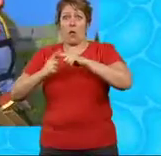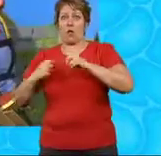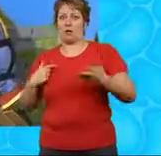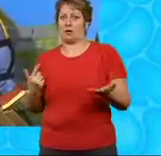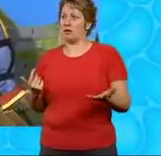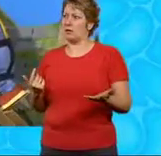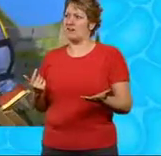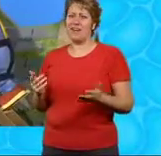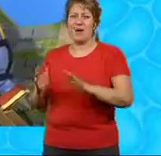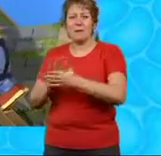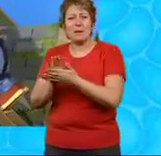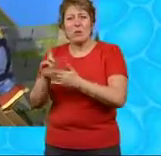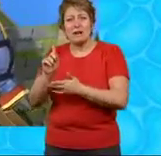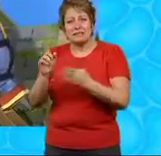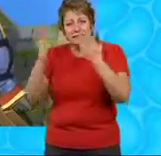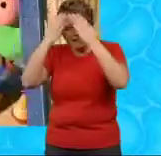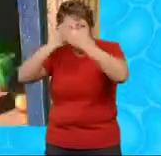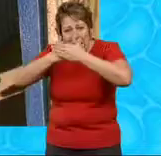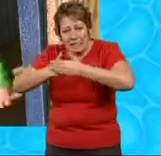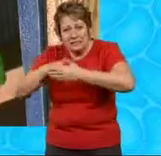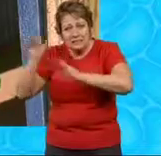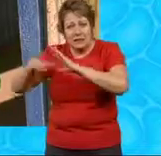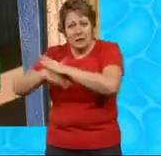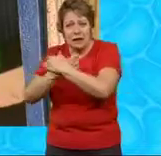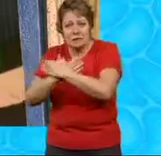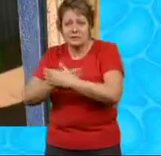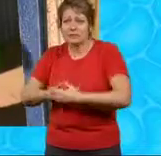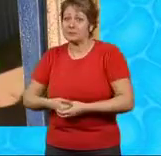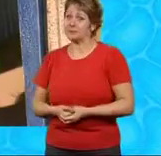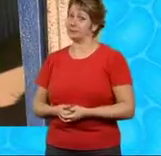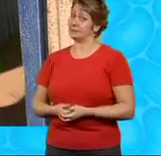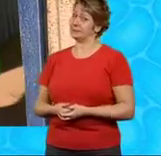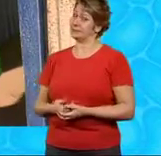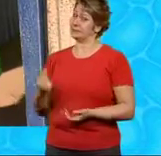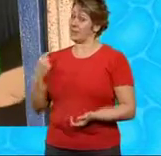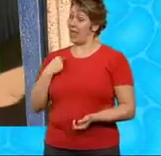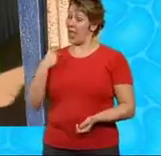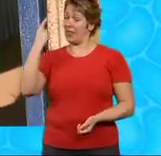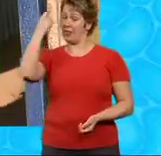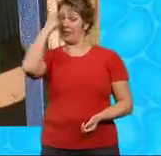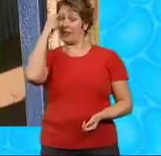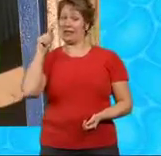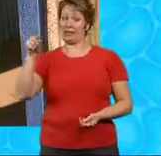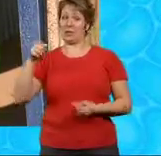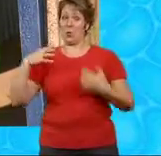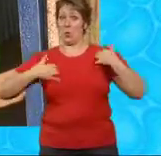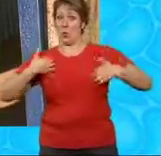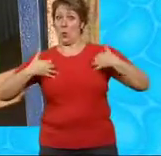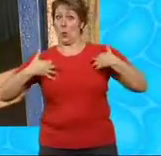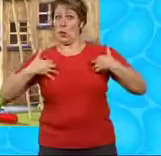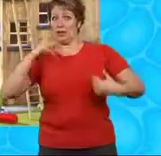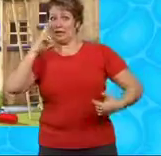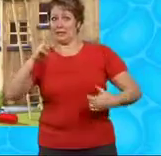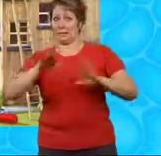They only come out at night Something tells me Dizzy can't wait to see those